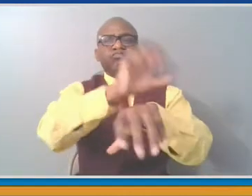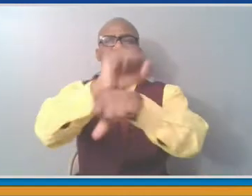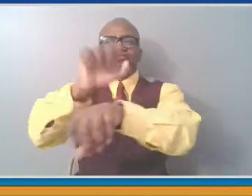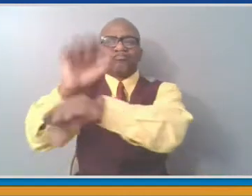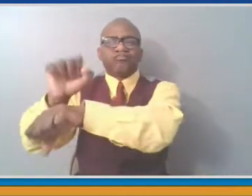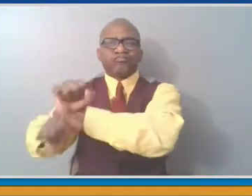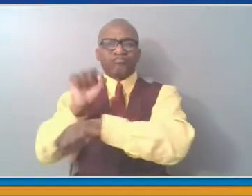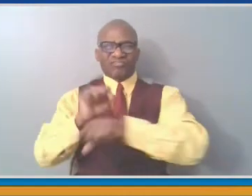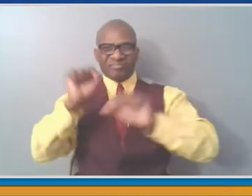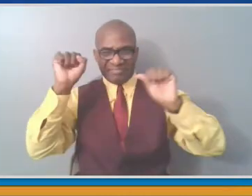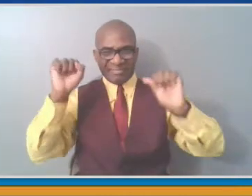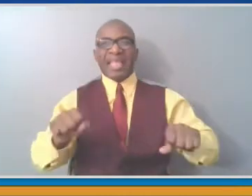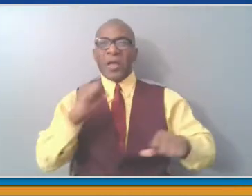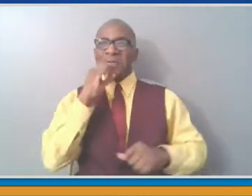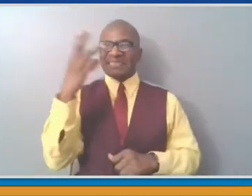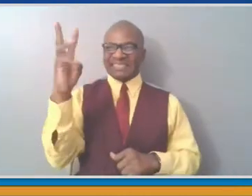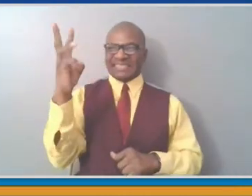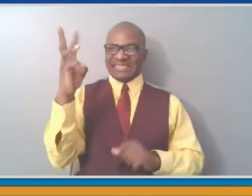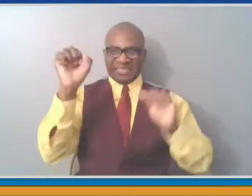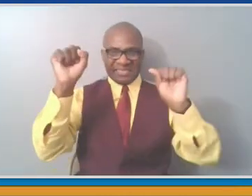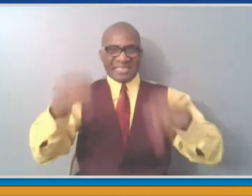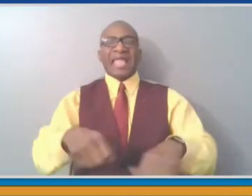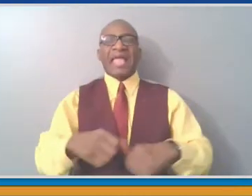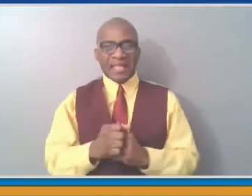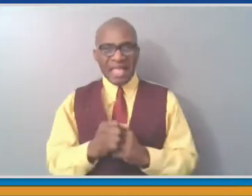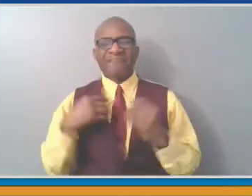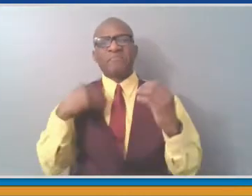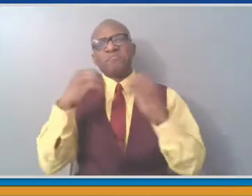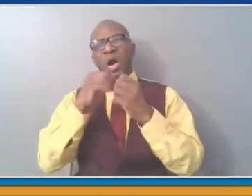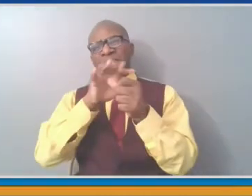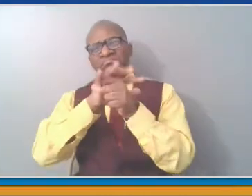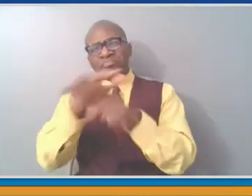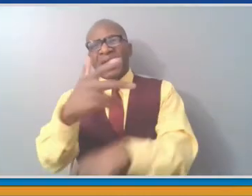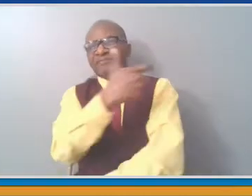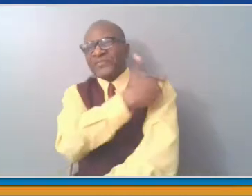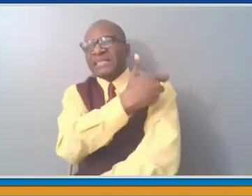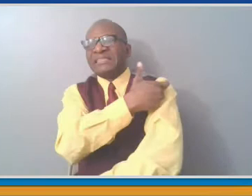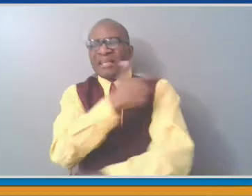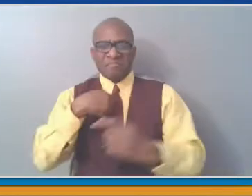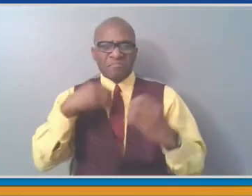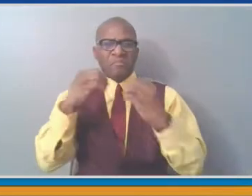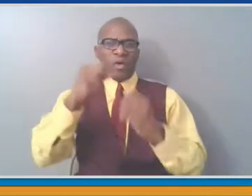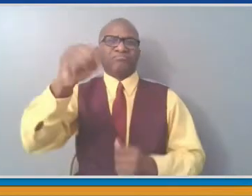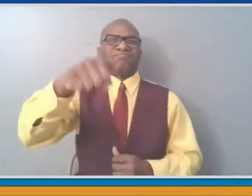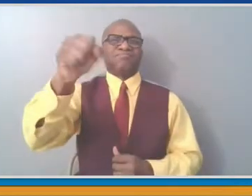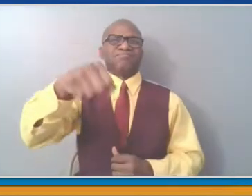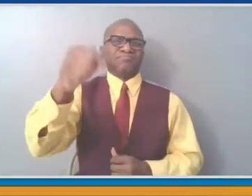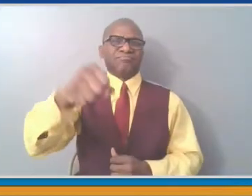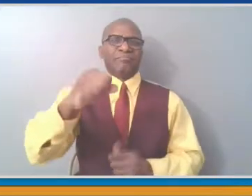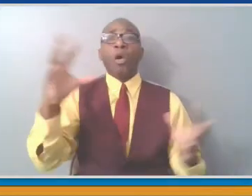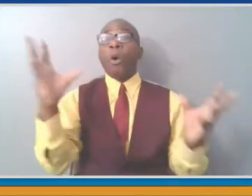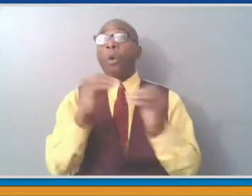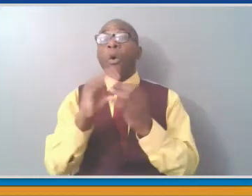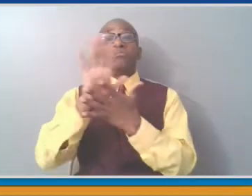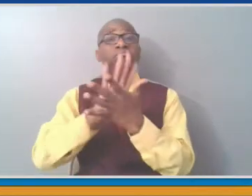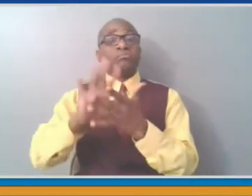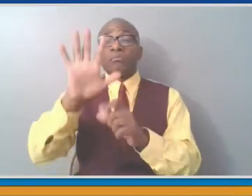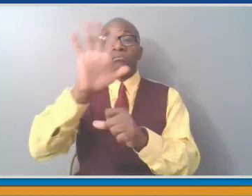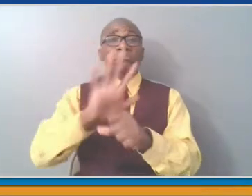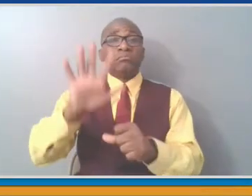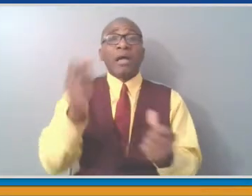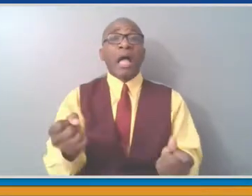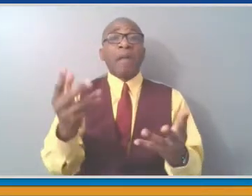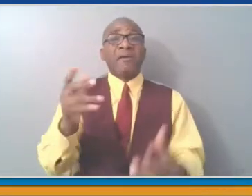vaccinations, we have in the aggregate 288,000 vaccines that have been administered. We're approaching the 300,000 mark. And the